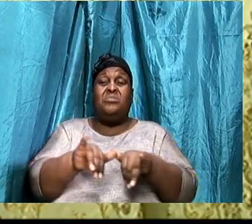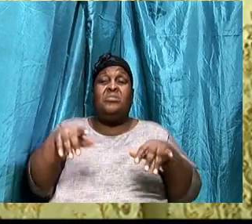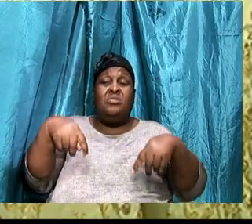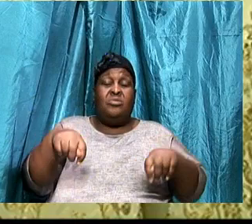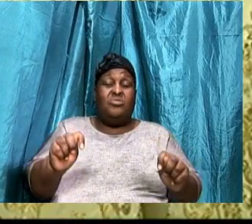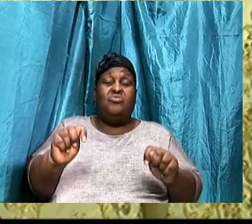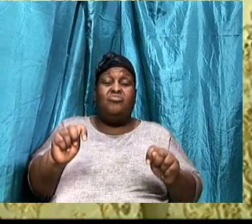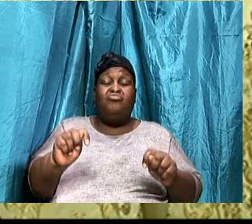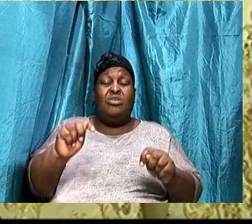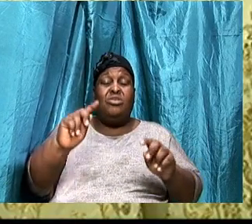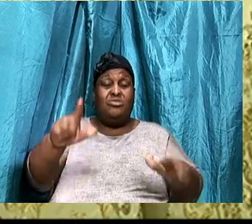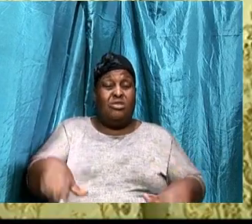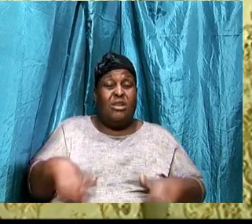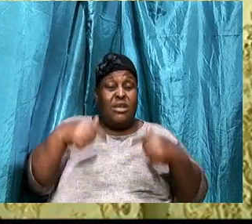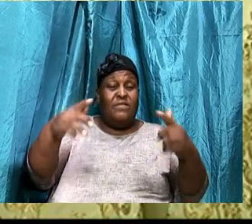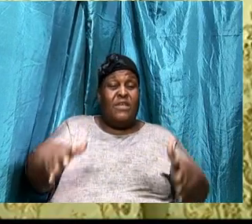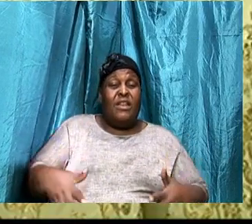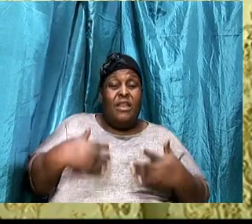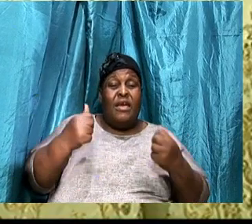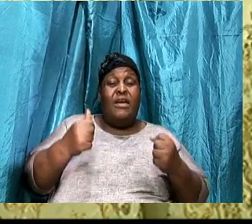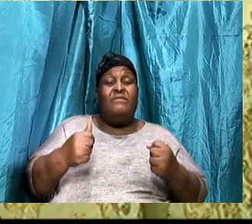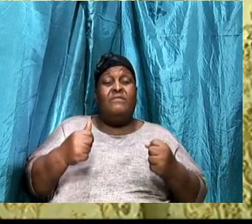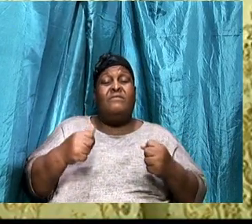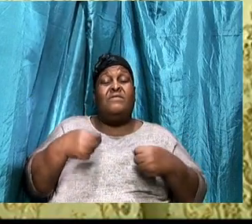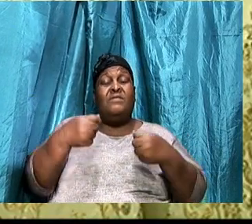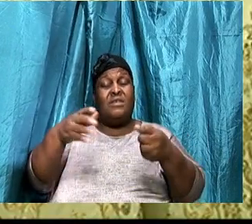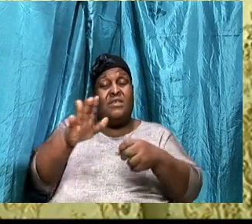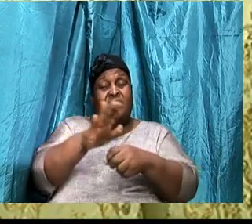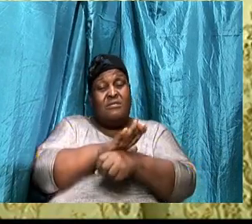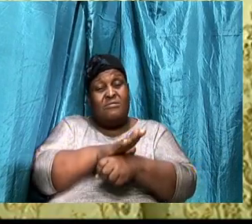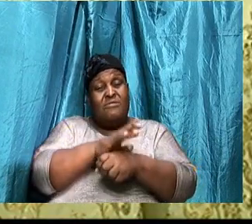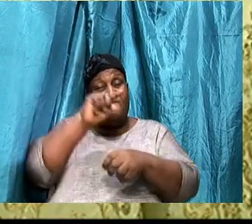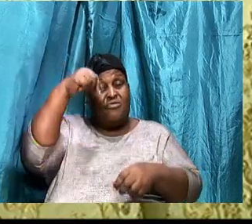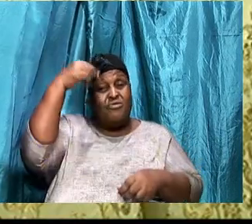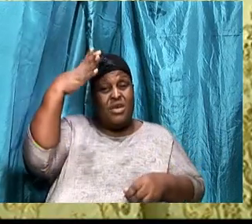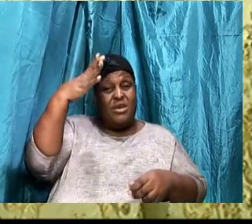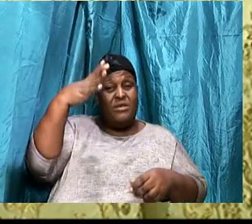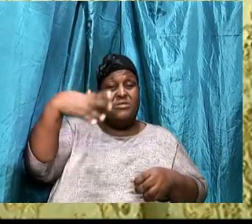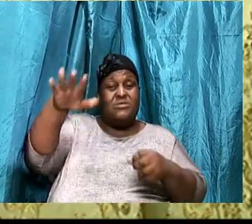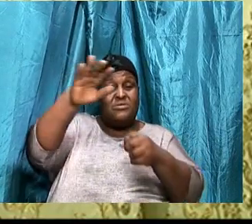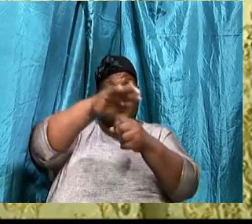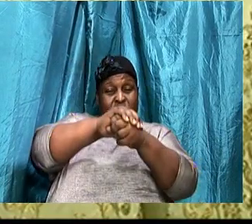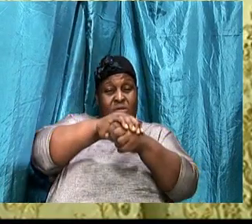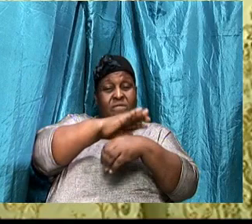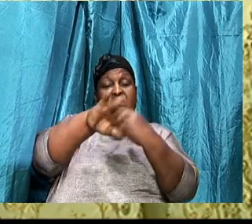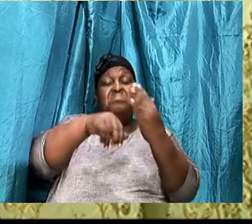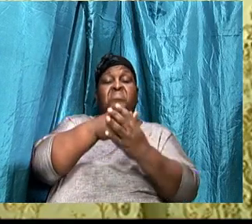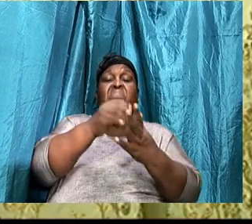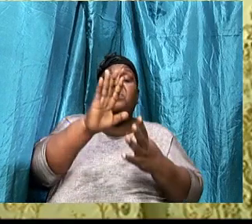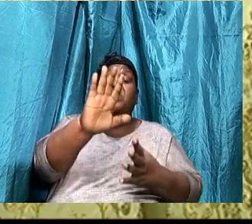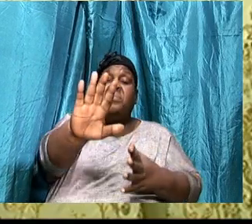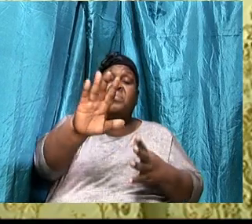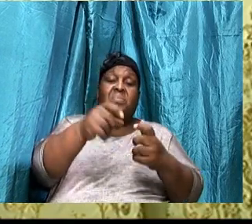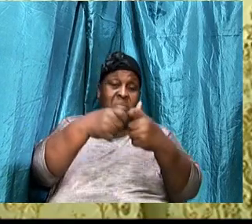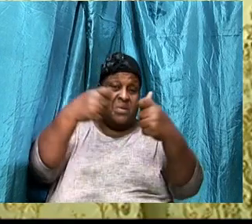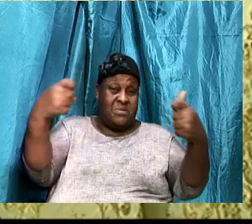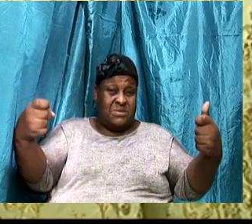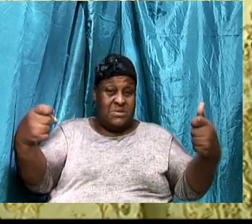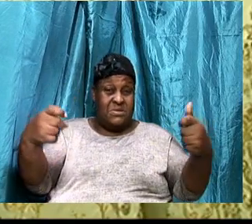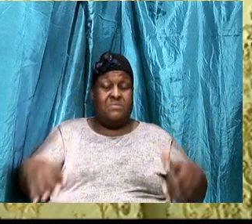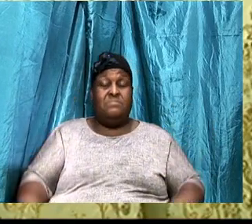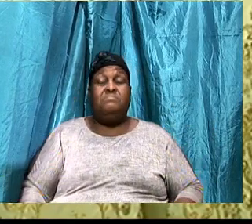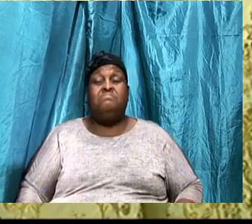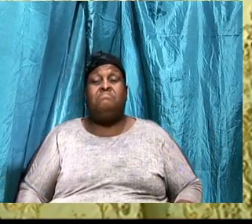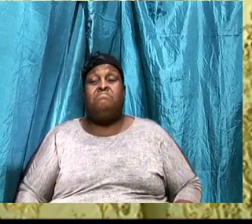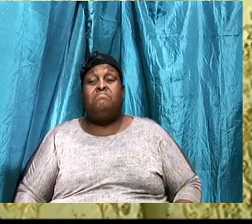If you fall down, There is enough grace, To cover, All, Your sins, In verse 9,